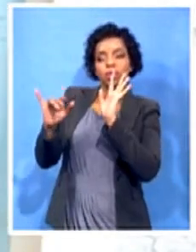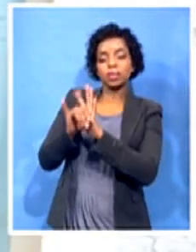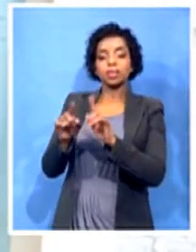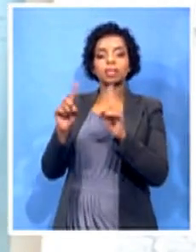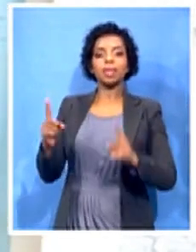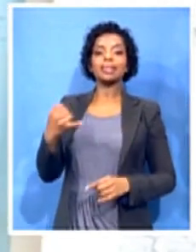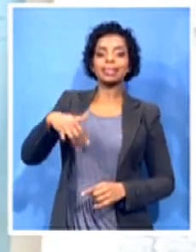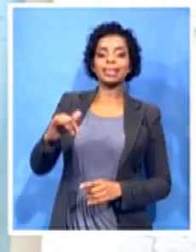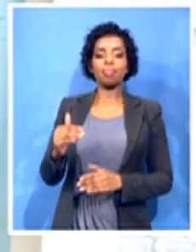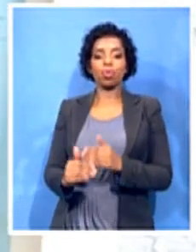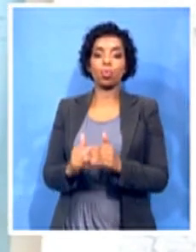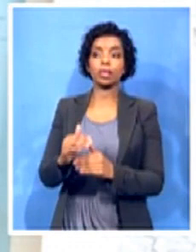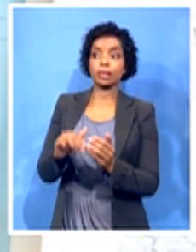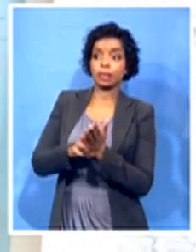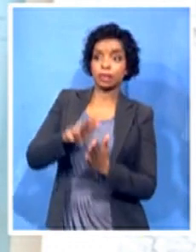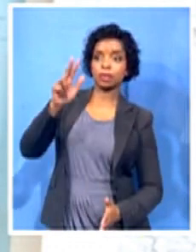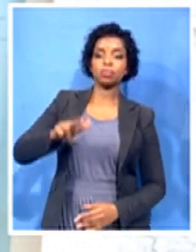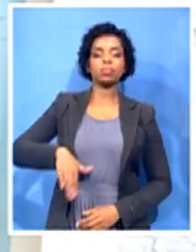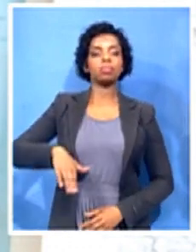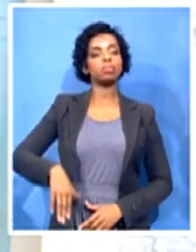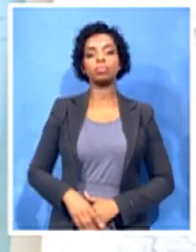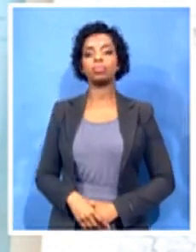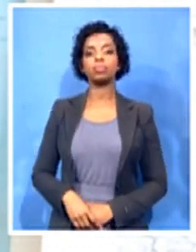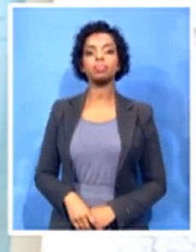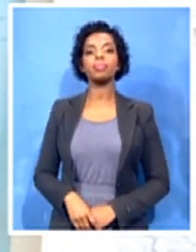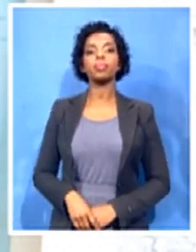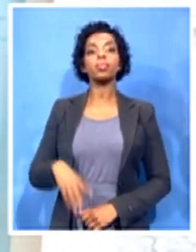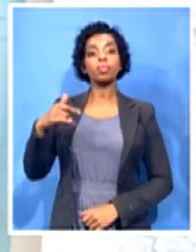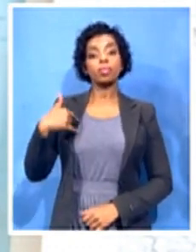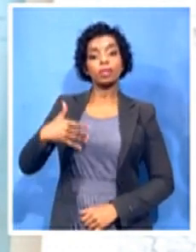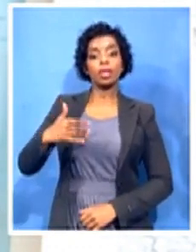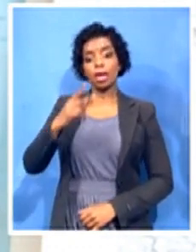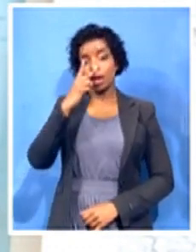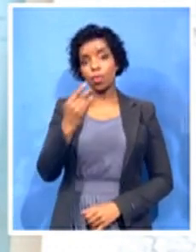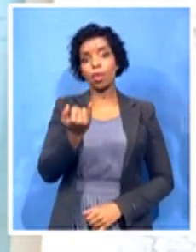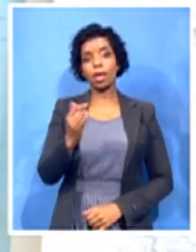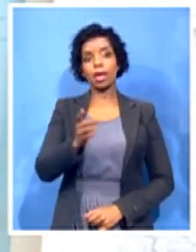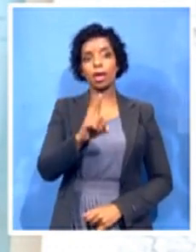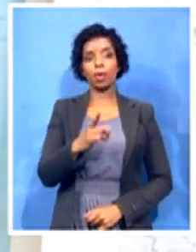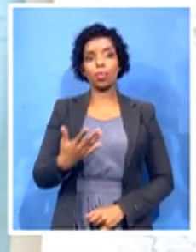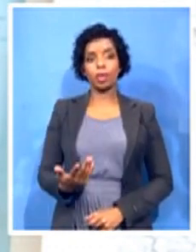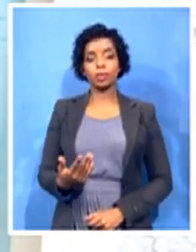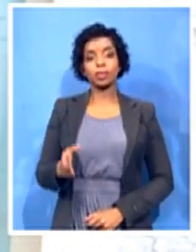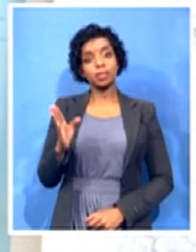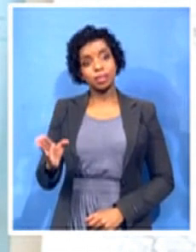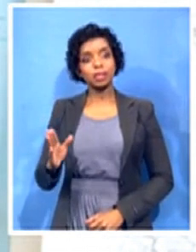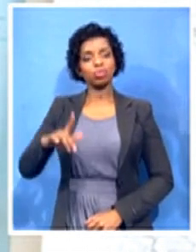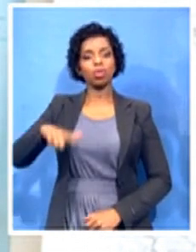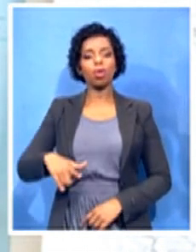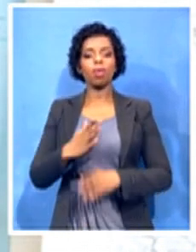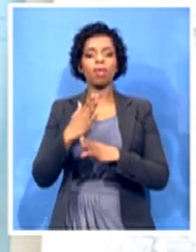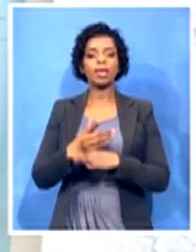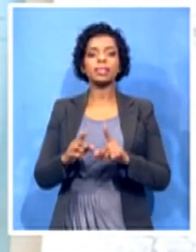it looks like there is no option but to again approach the court to direct